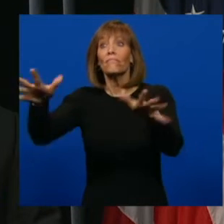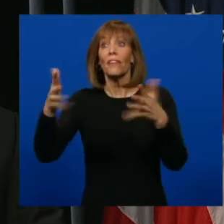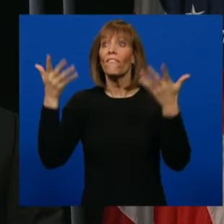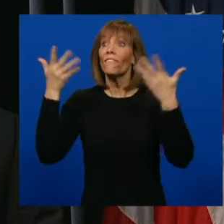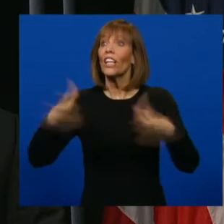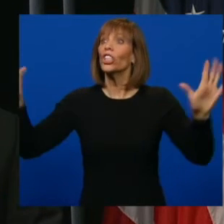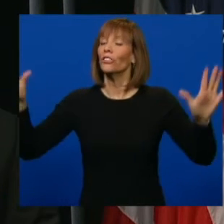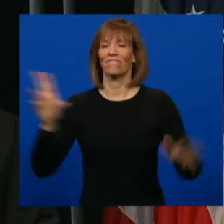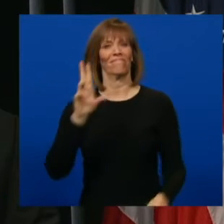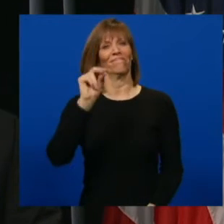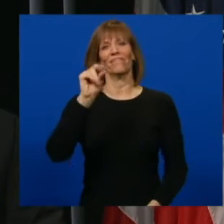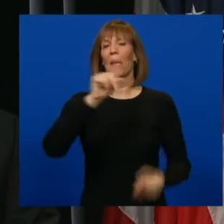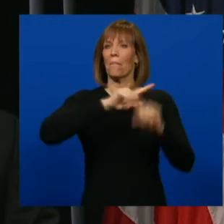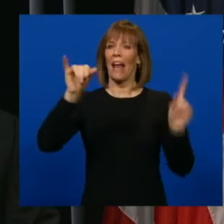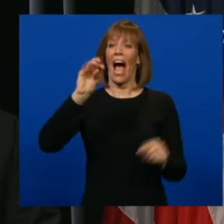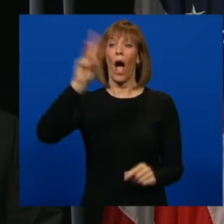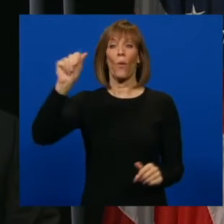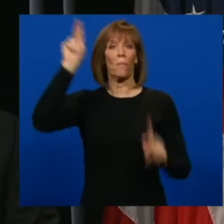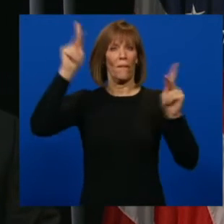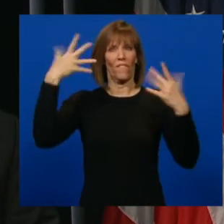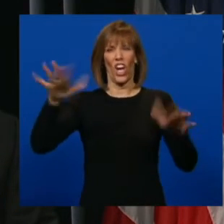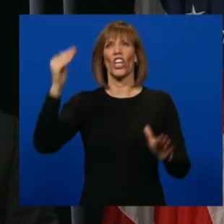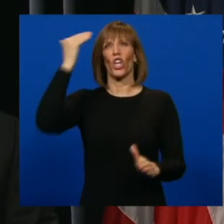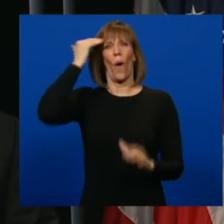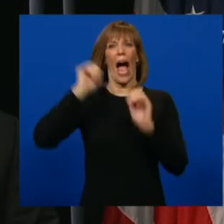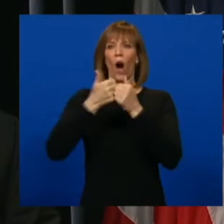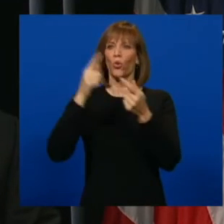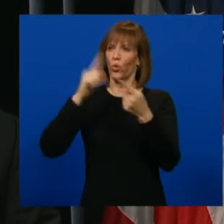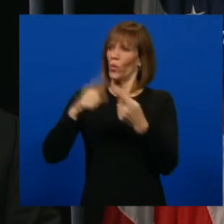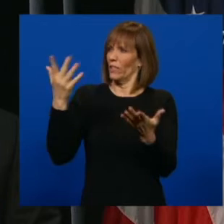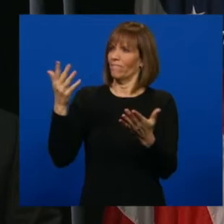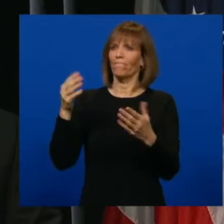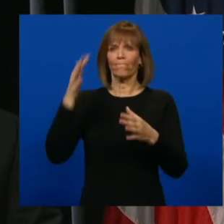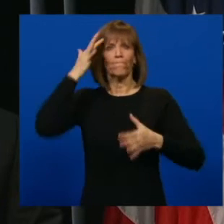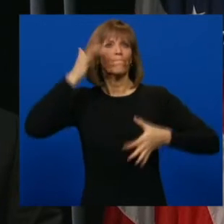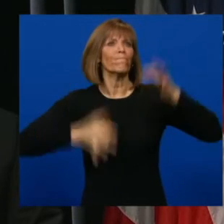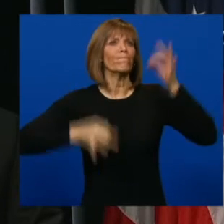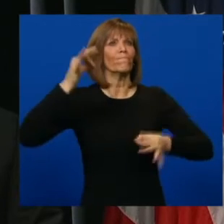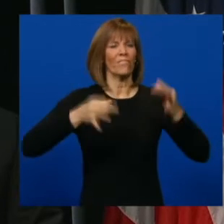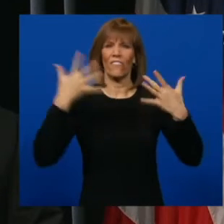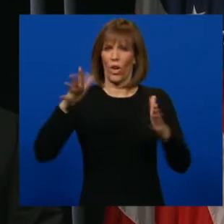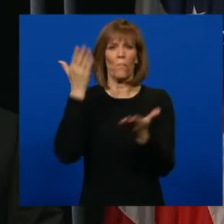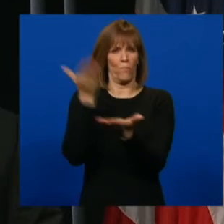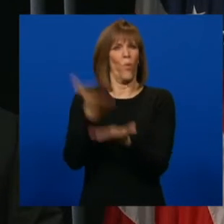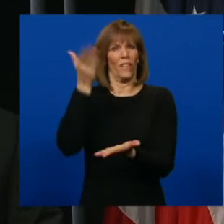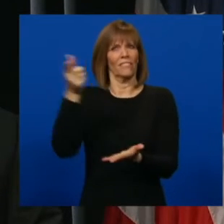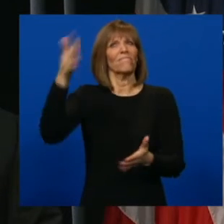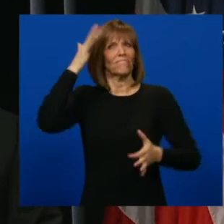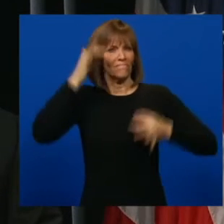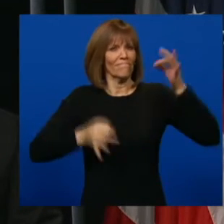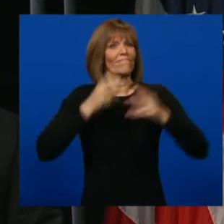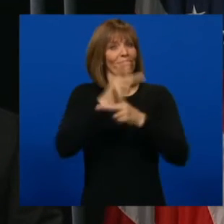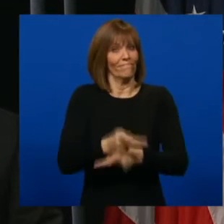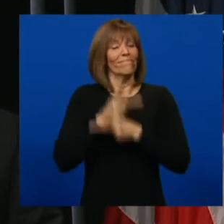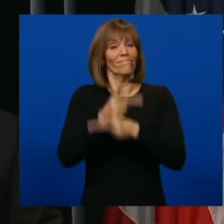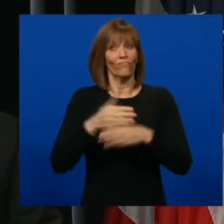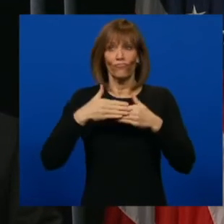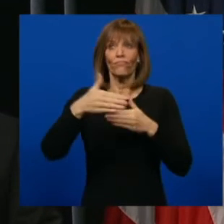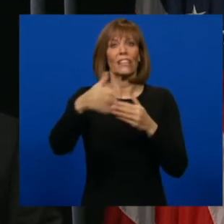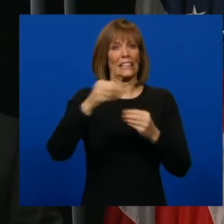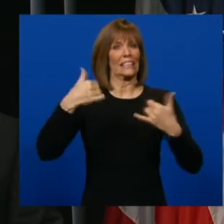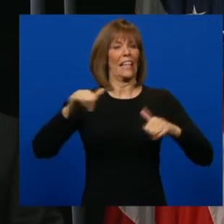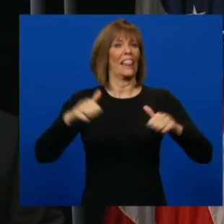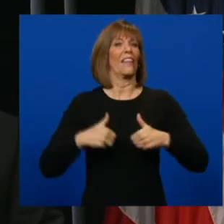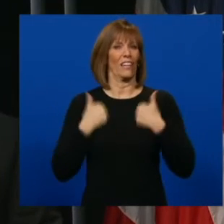Iowans have proven again that we can manage it while living our lives responsibly and normally. Over the weekend, the state's updated